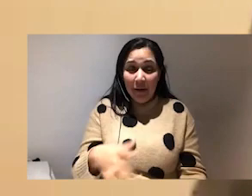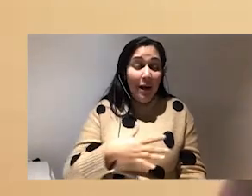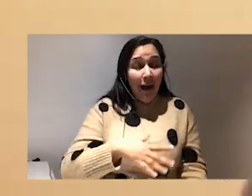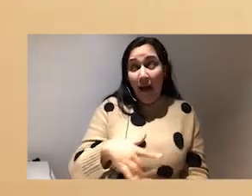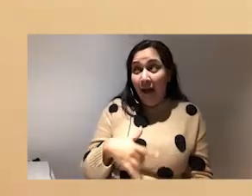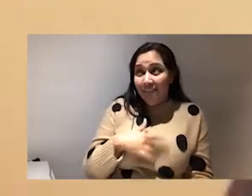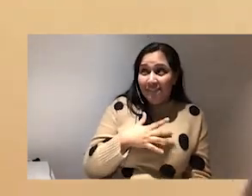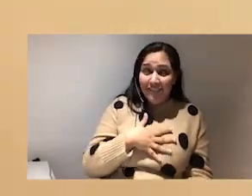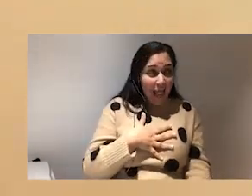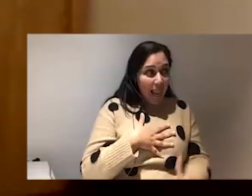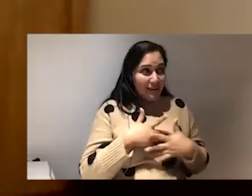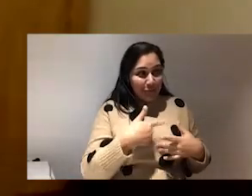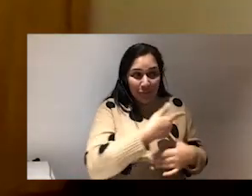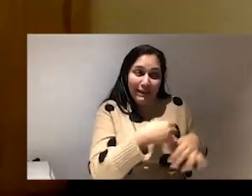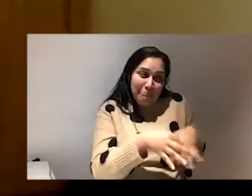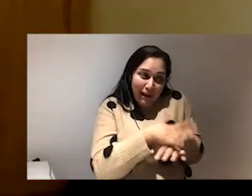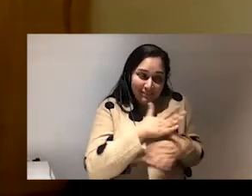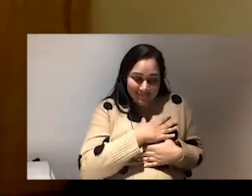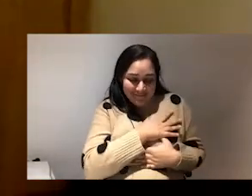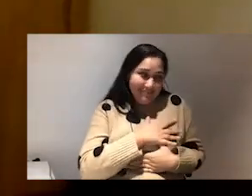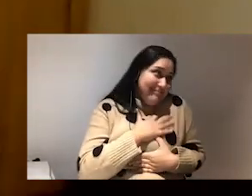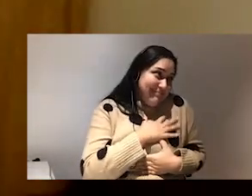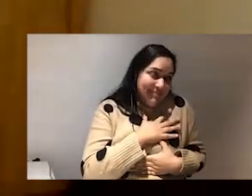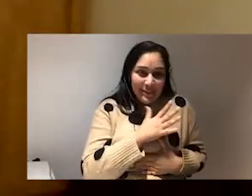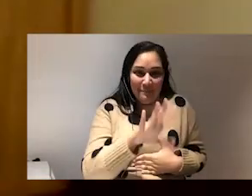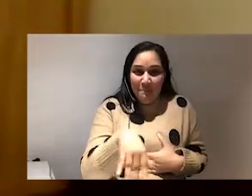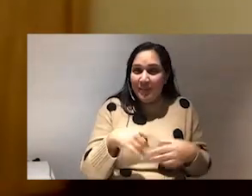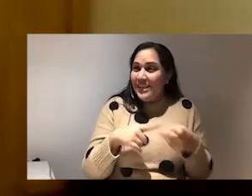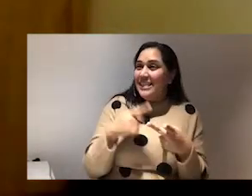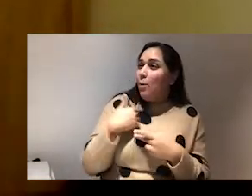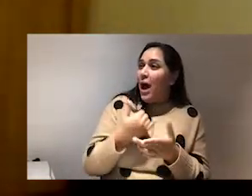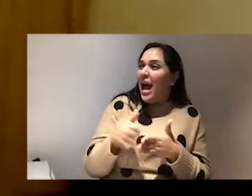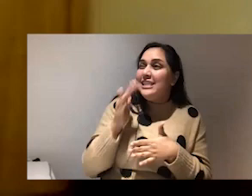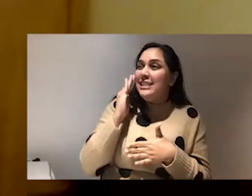We are getting married. This is like our anti-racist union.